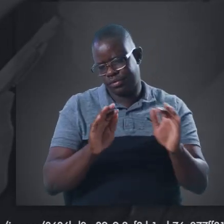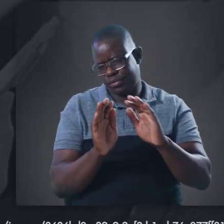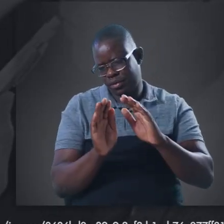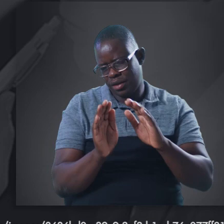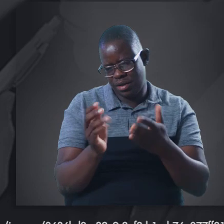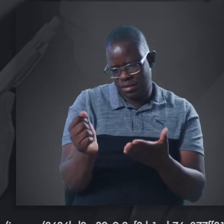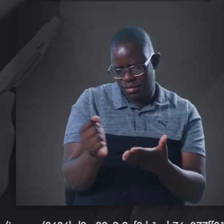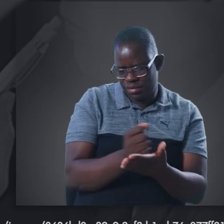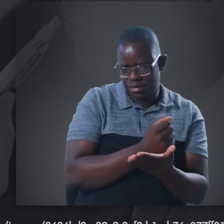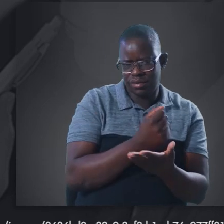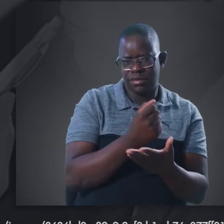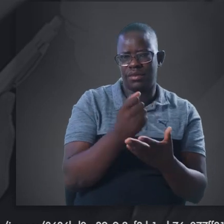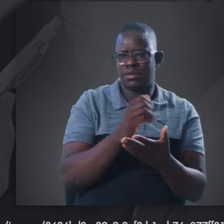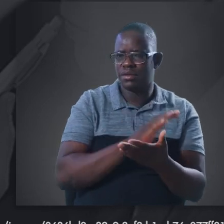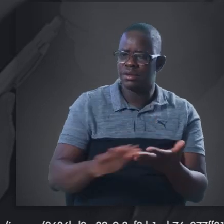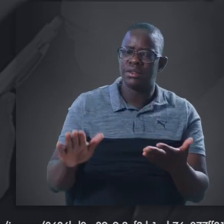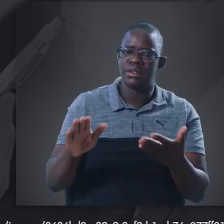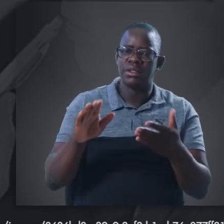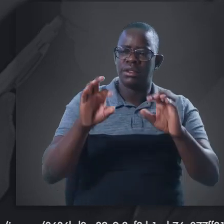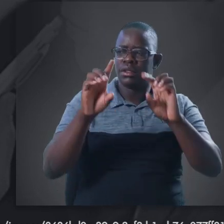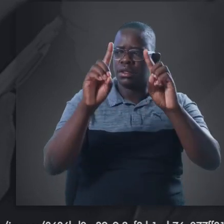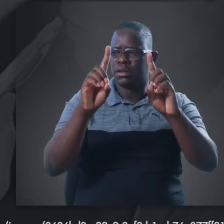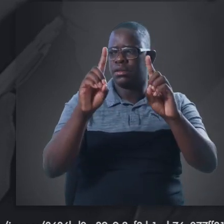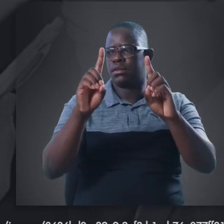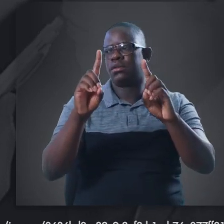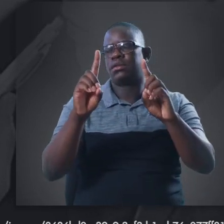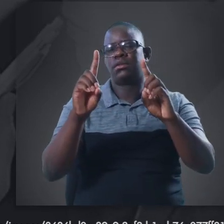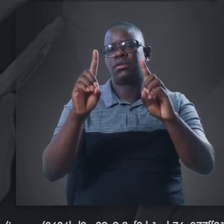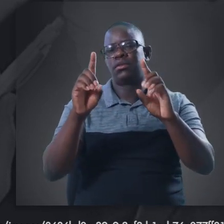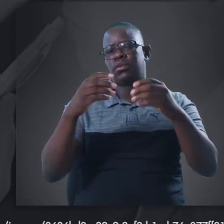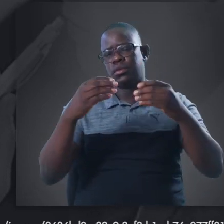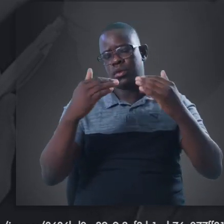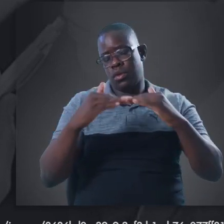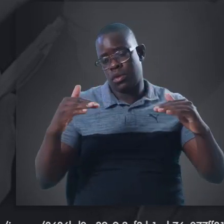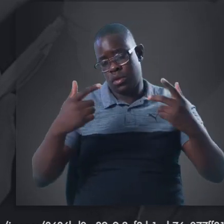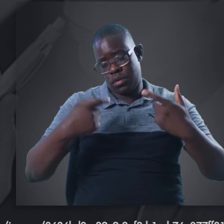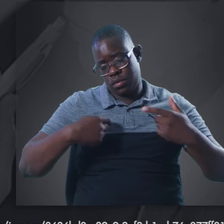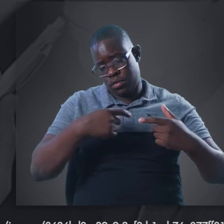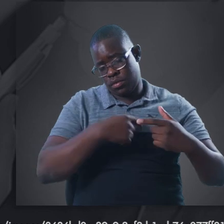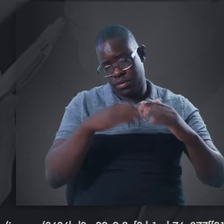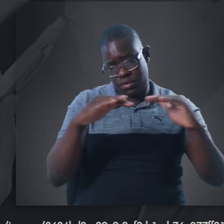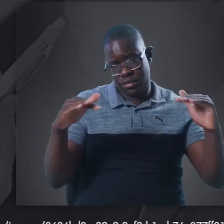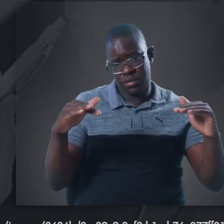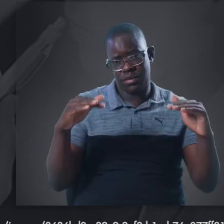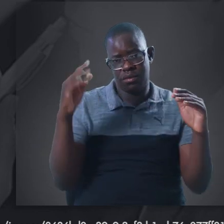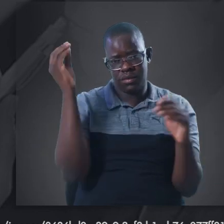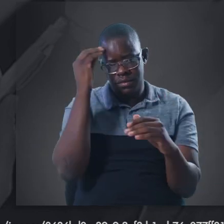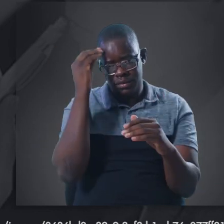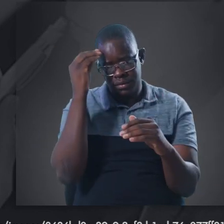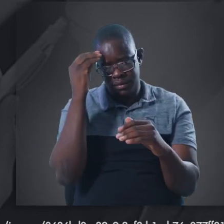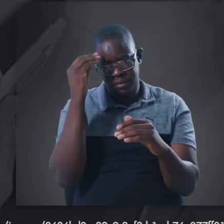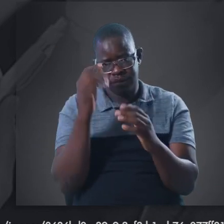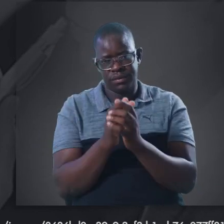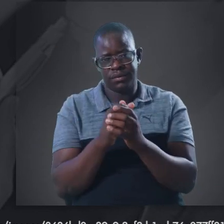are To eliminate poverty and hunger To provide universal primary education To